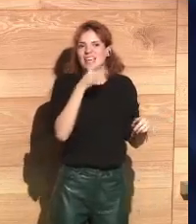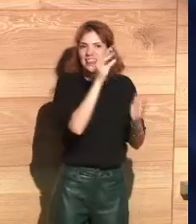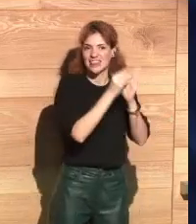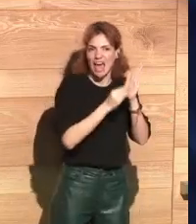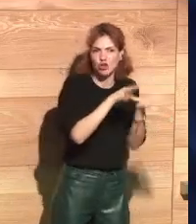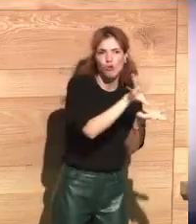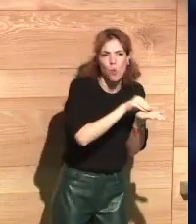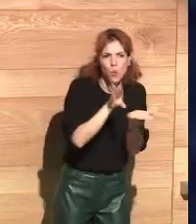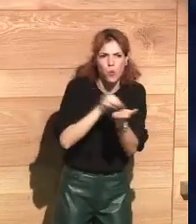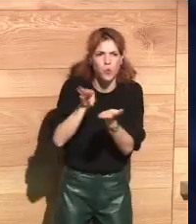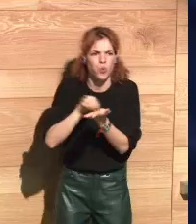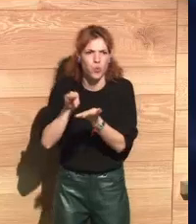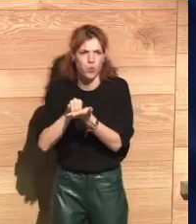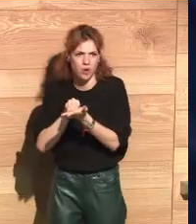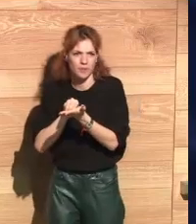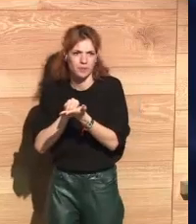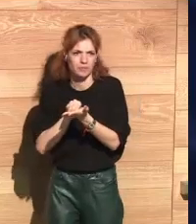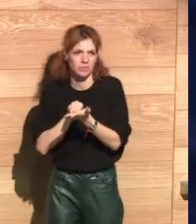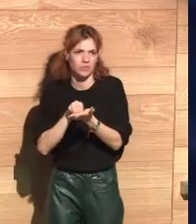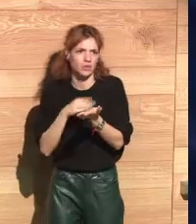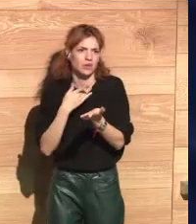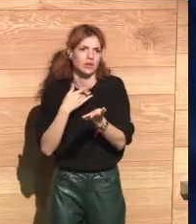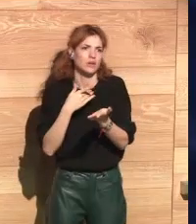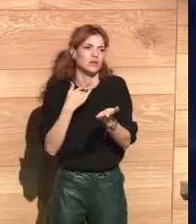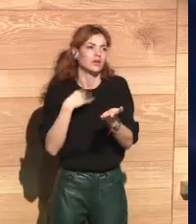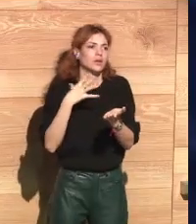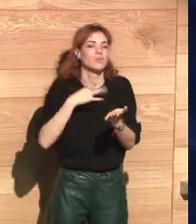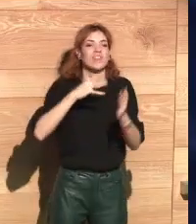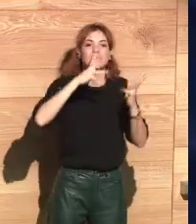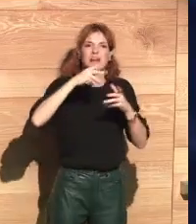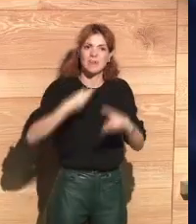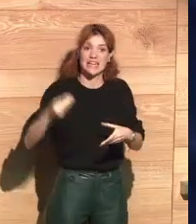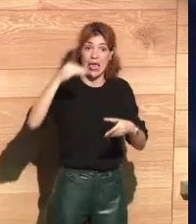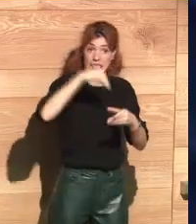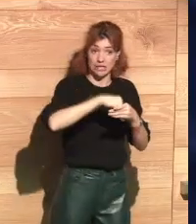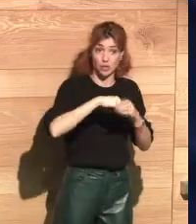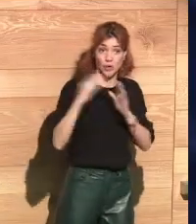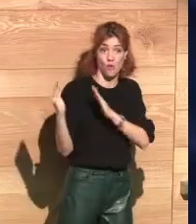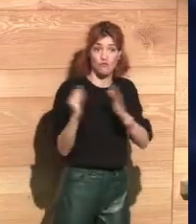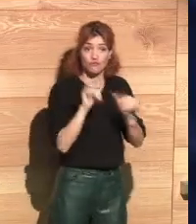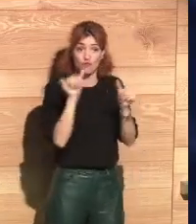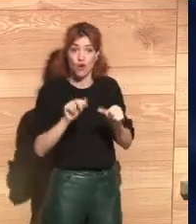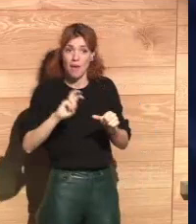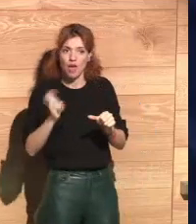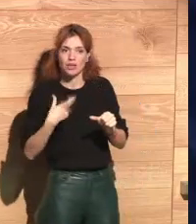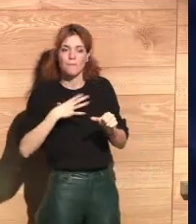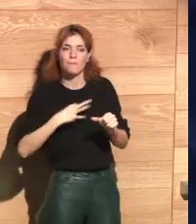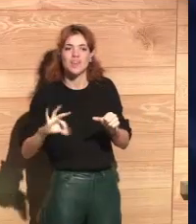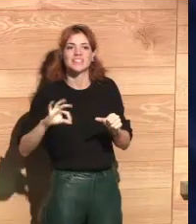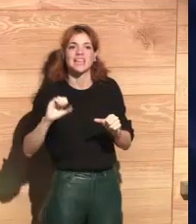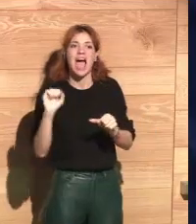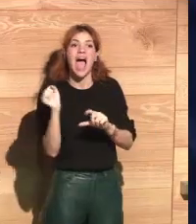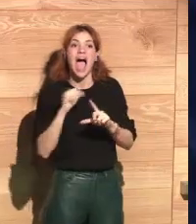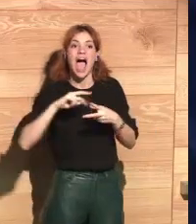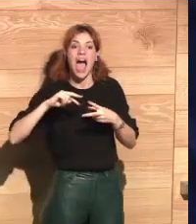There are two ways of working on this. There's a database where you have an original database